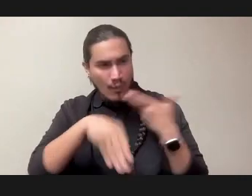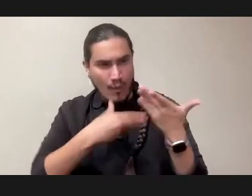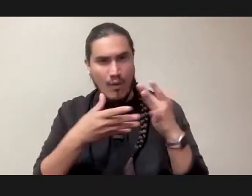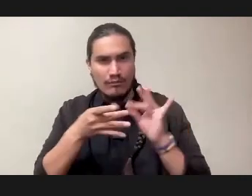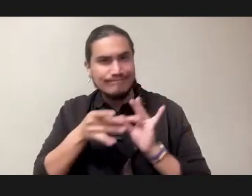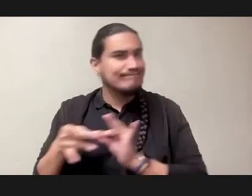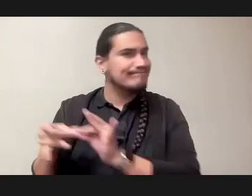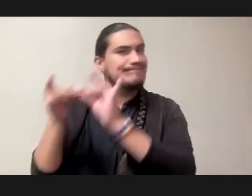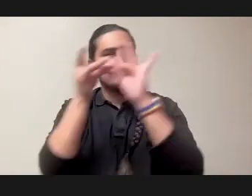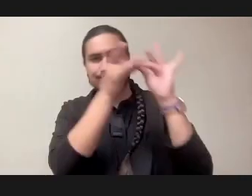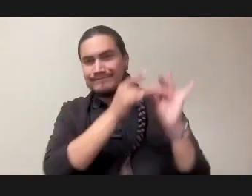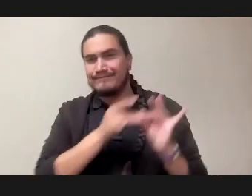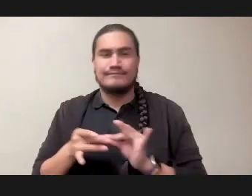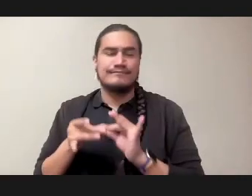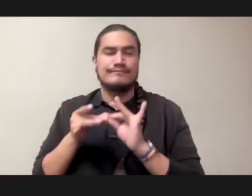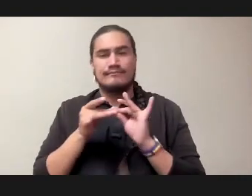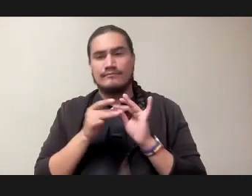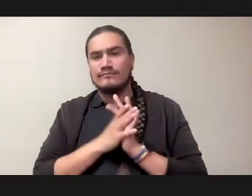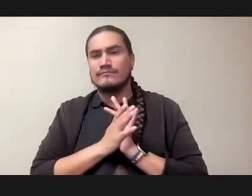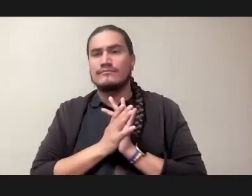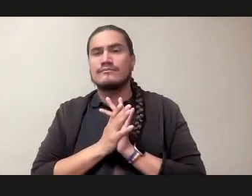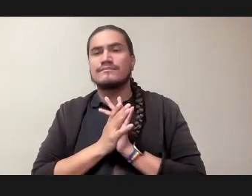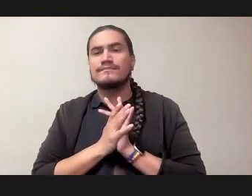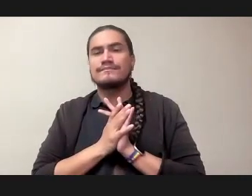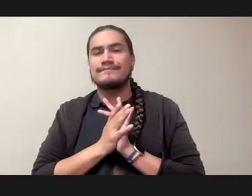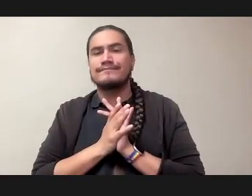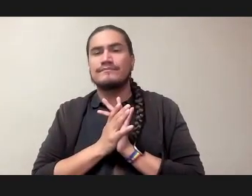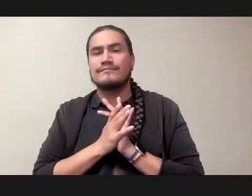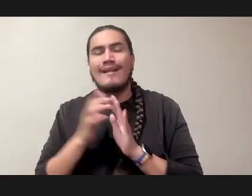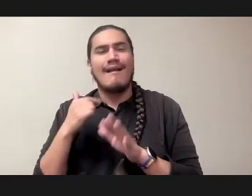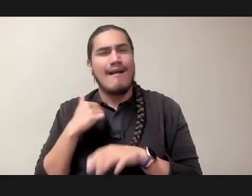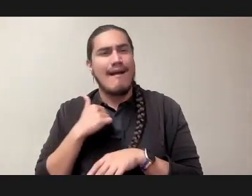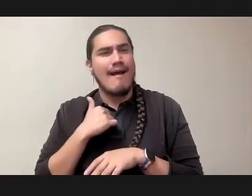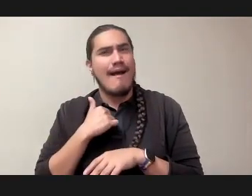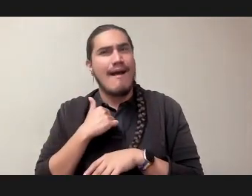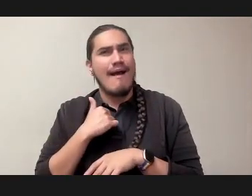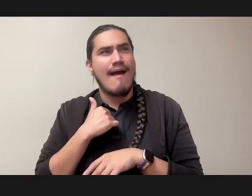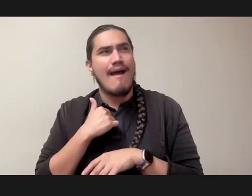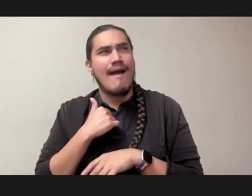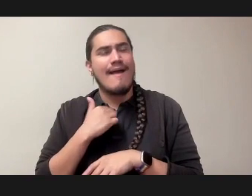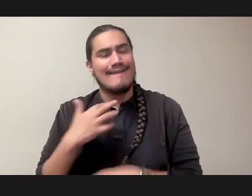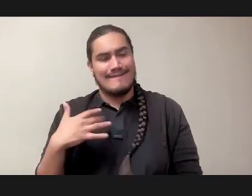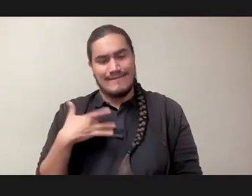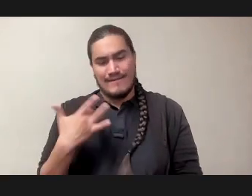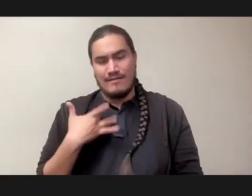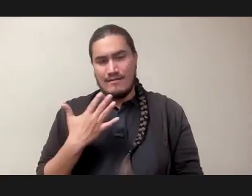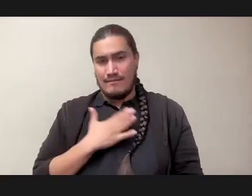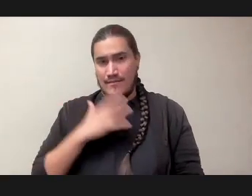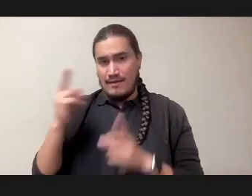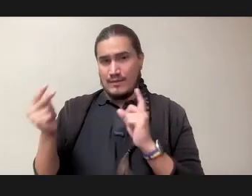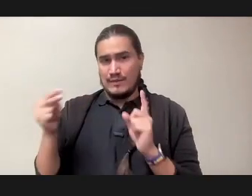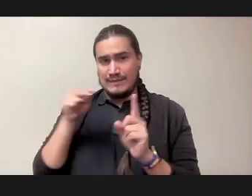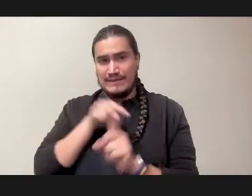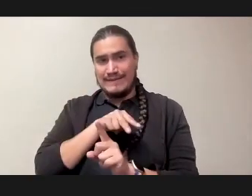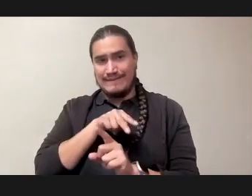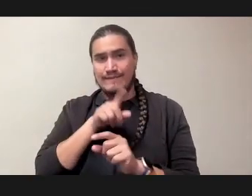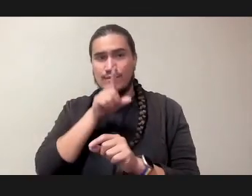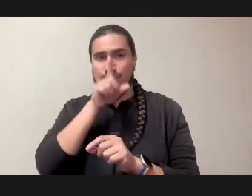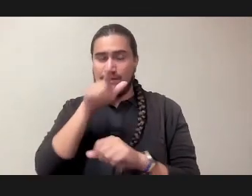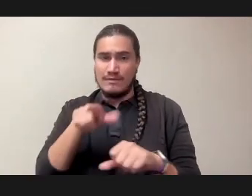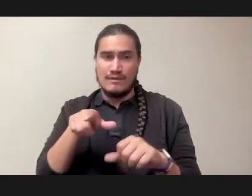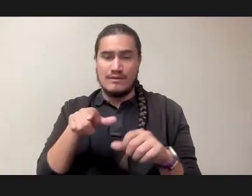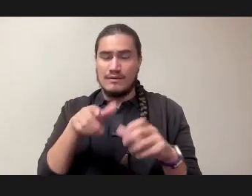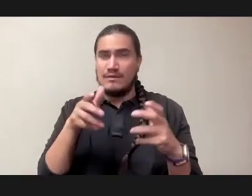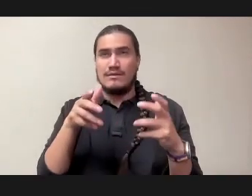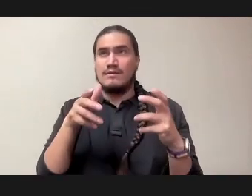wholesome as we can manage. I can't help but frame it within this longer, very, very long period of climate